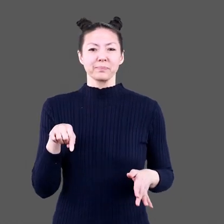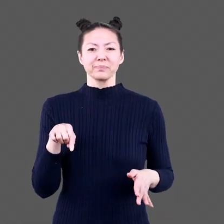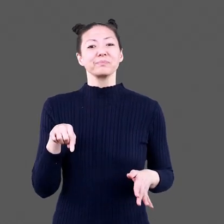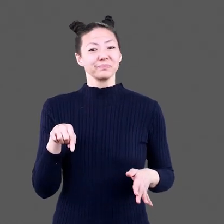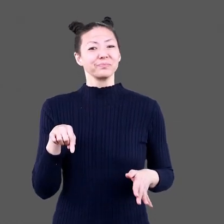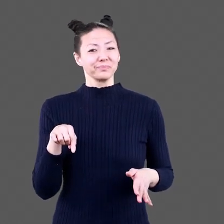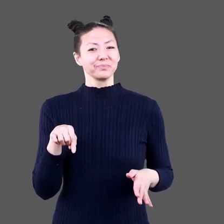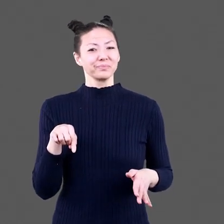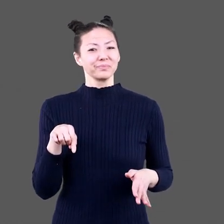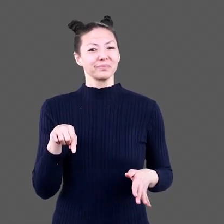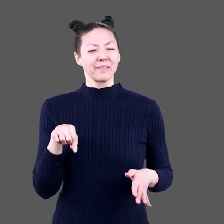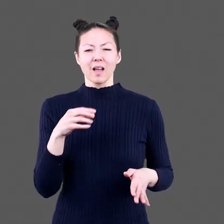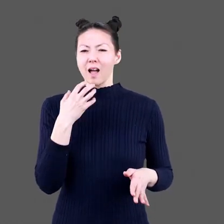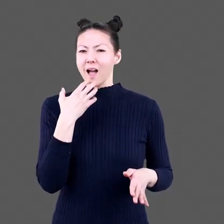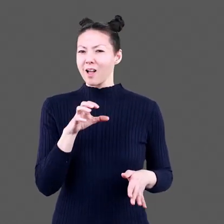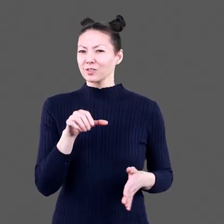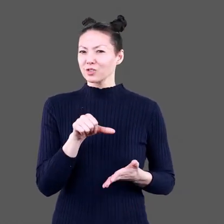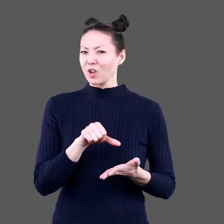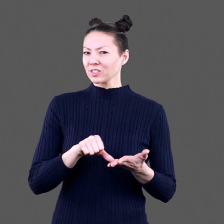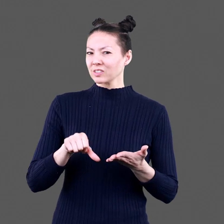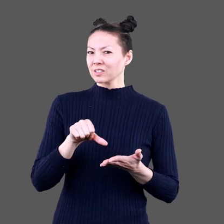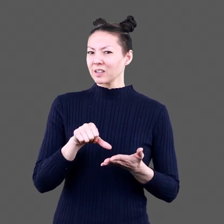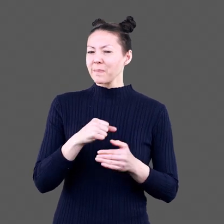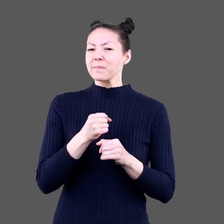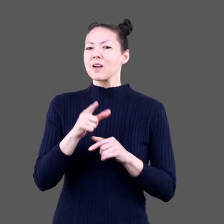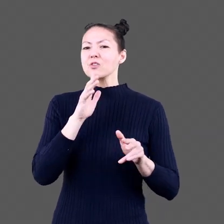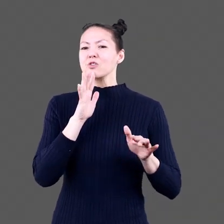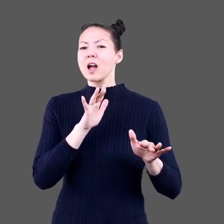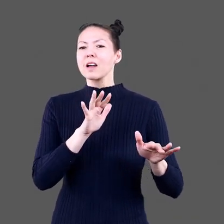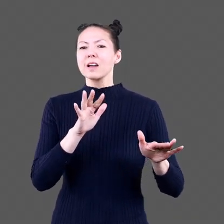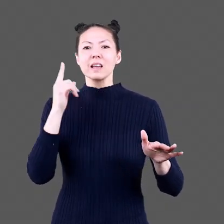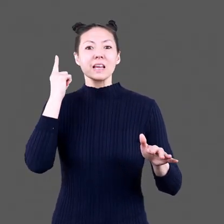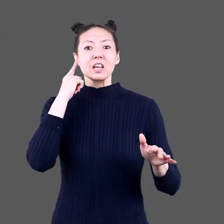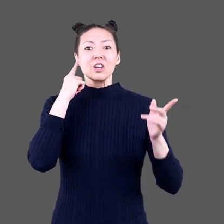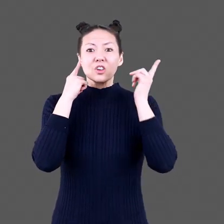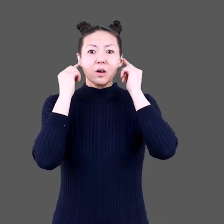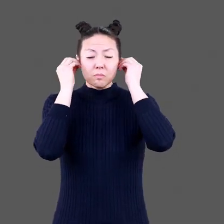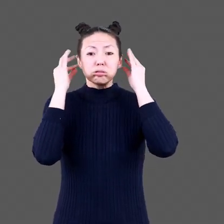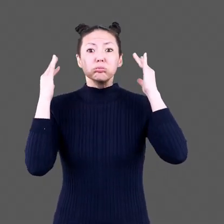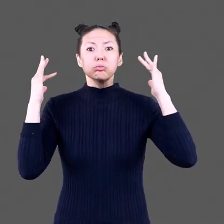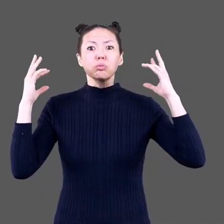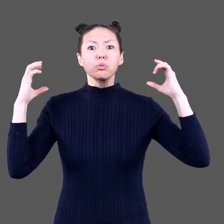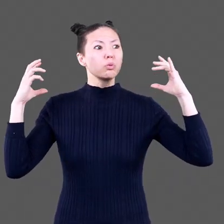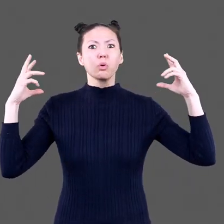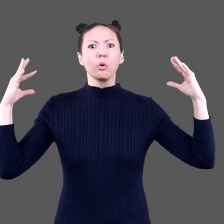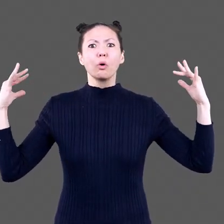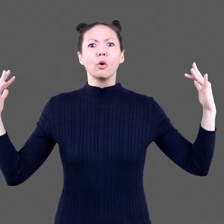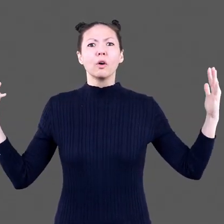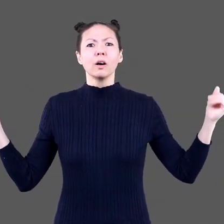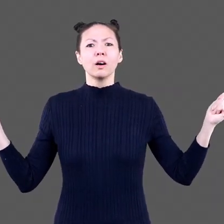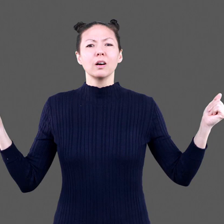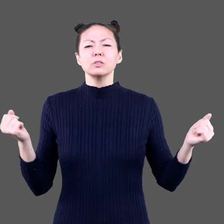just one drop of hot sauce makes a dragon's ear